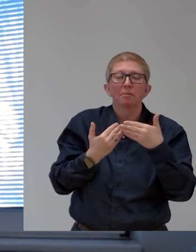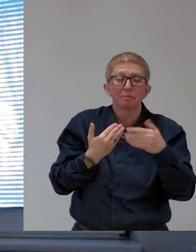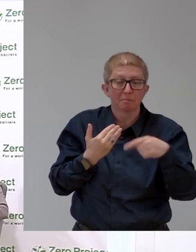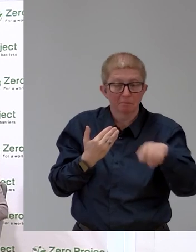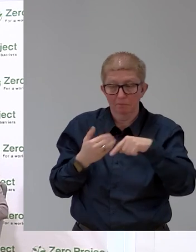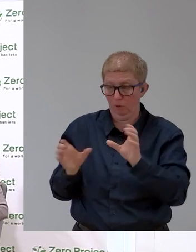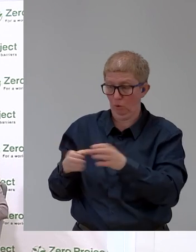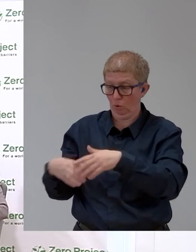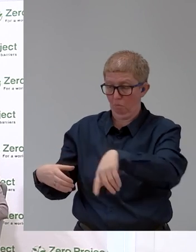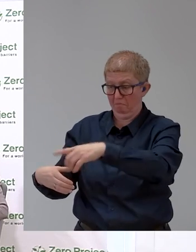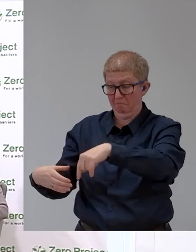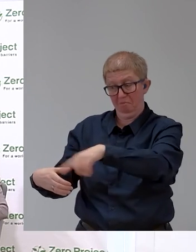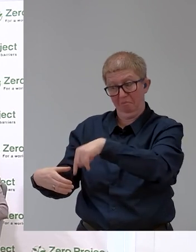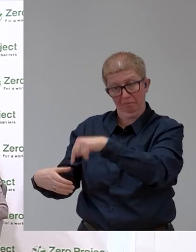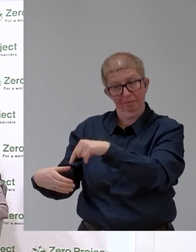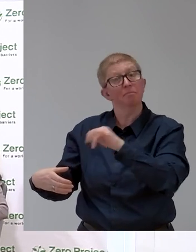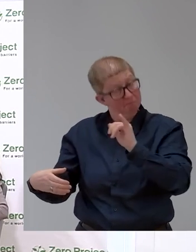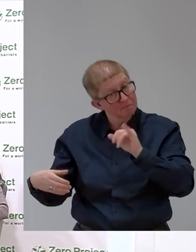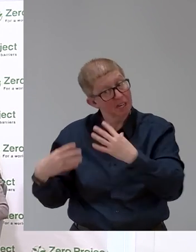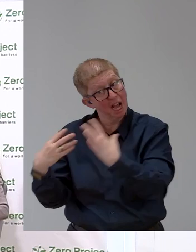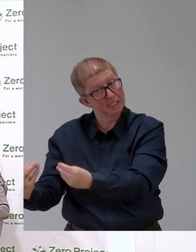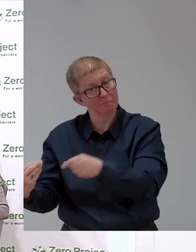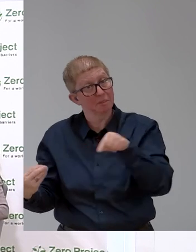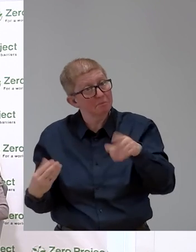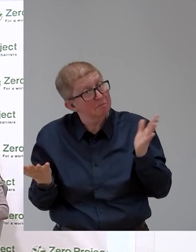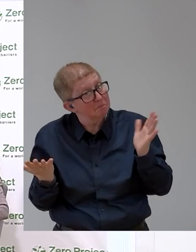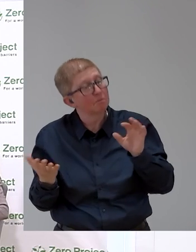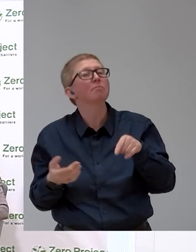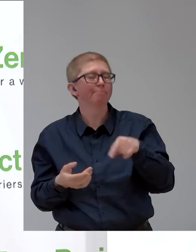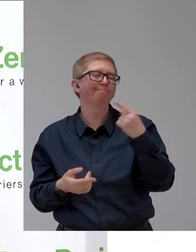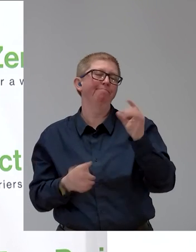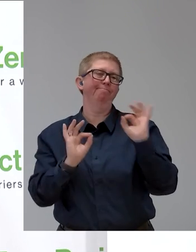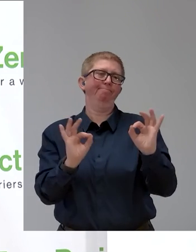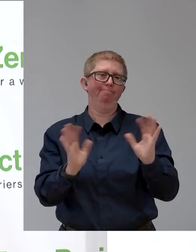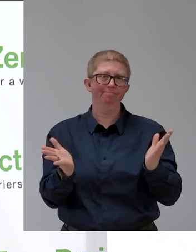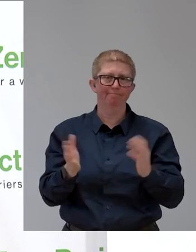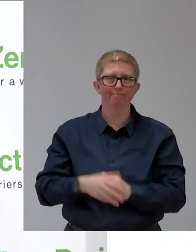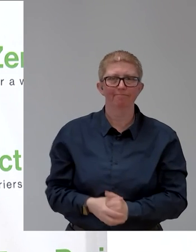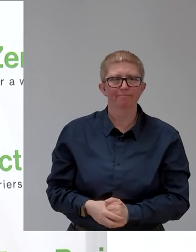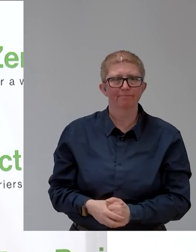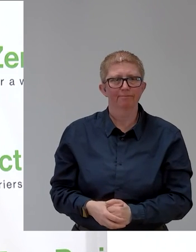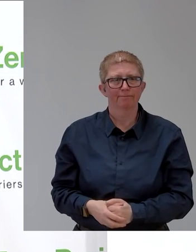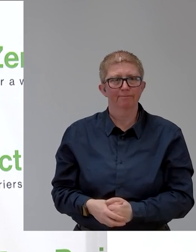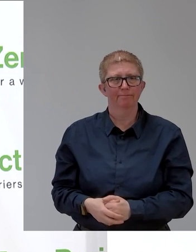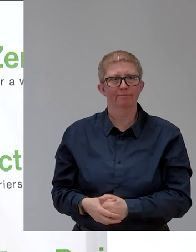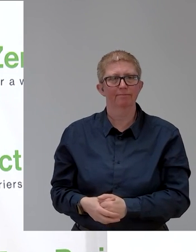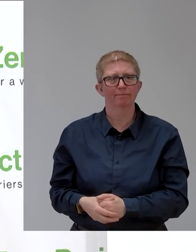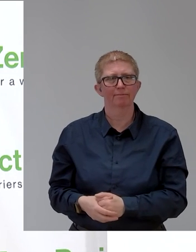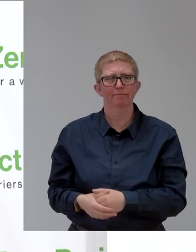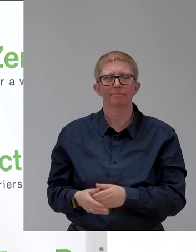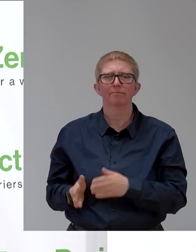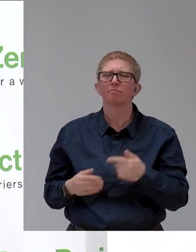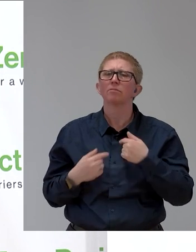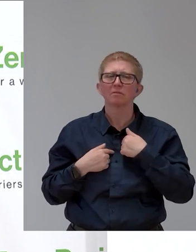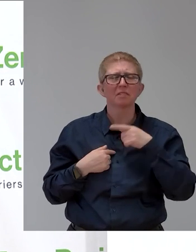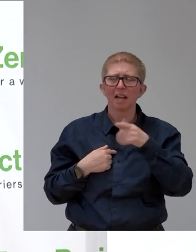Thank you, Shadi. Samira, you're next, please. I like the idea very much of neurologists and